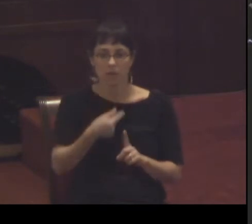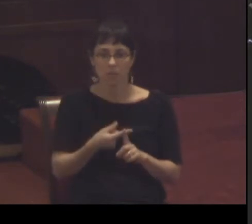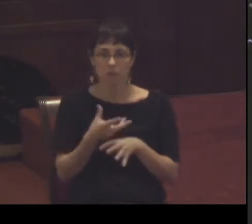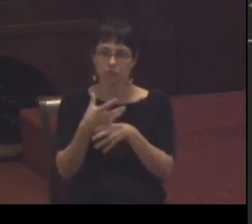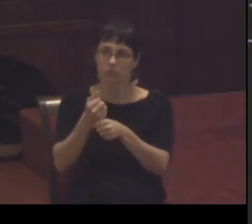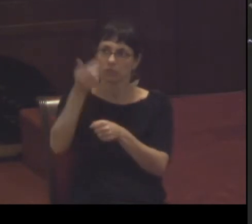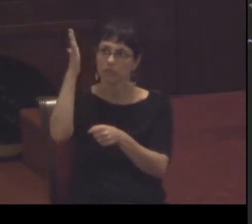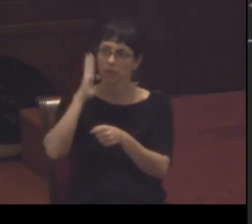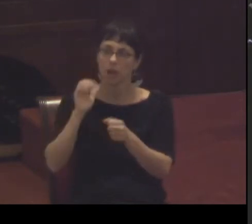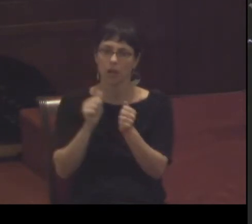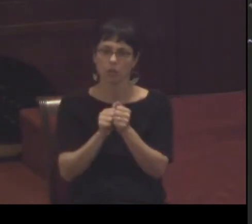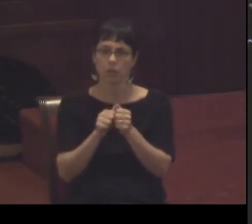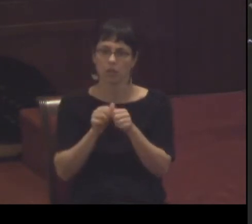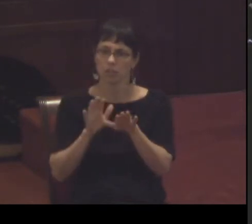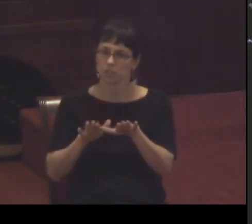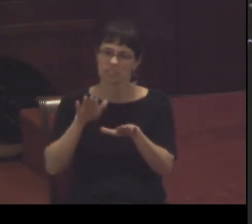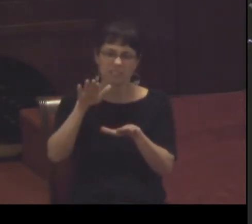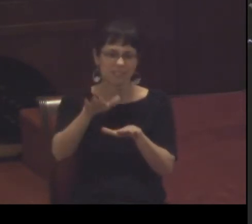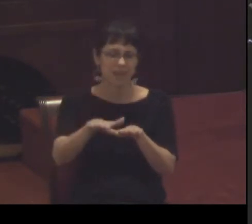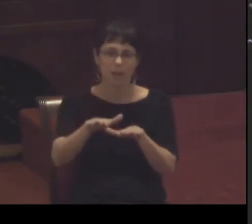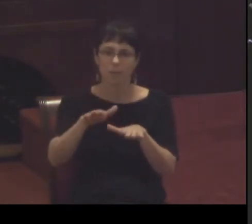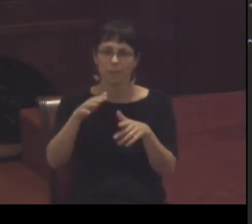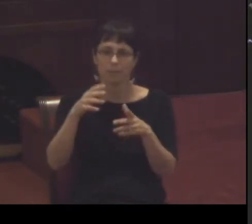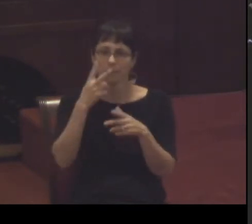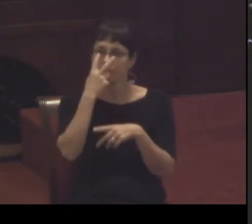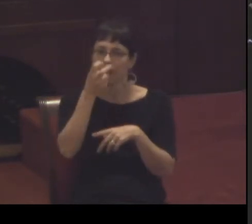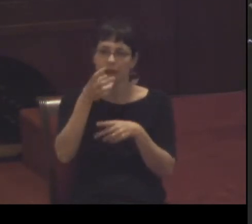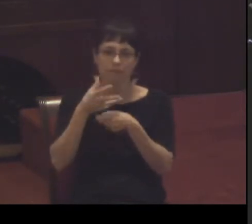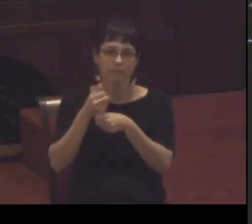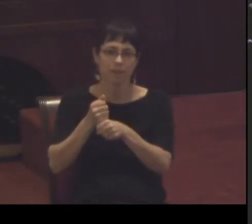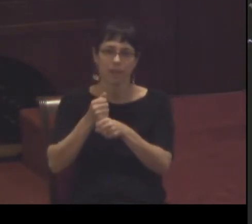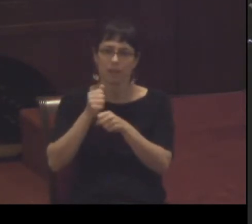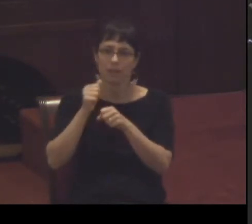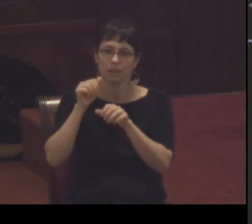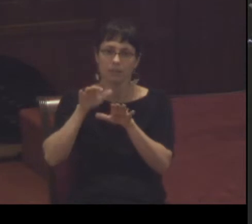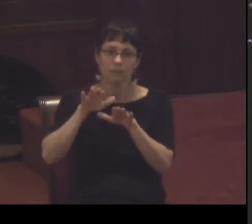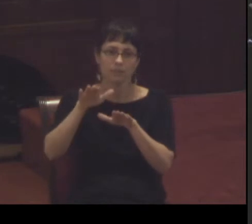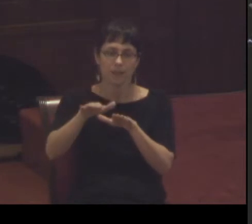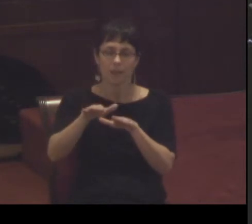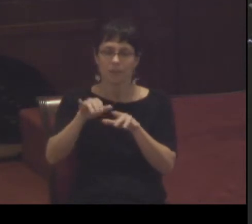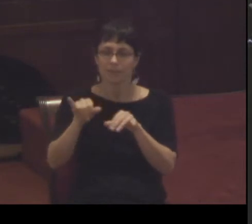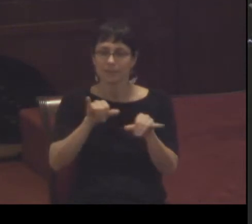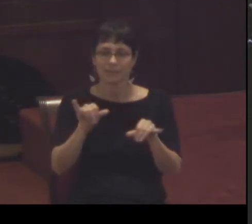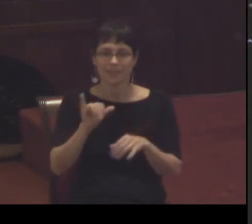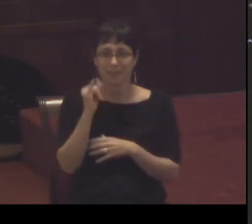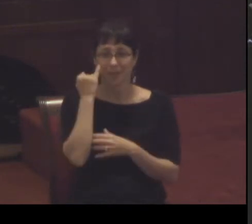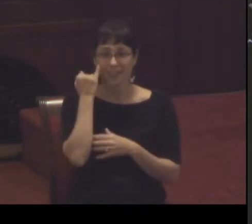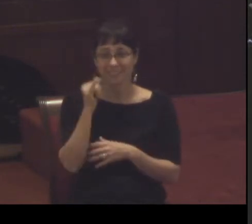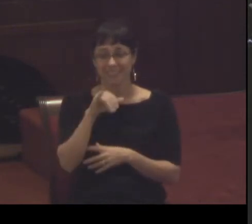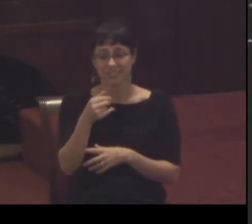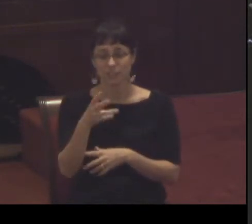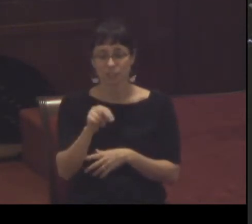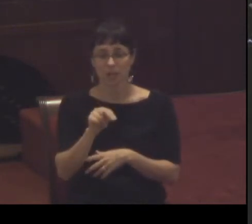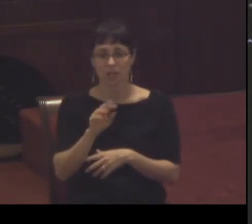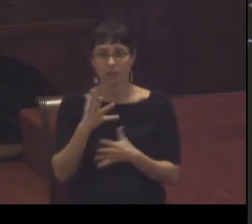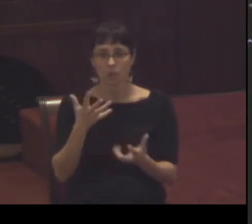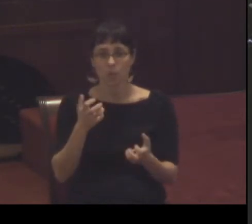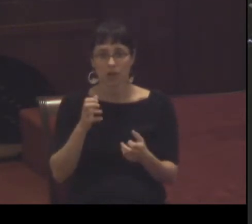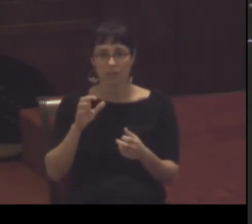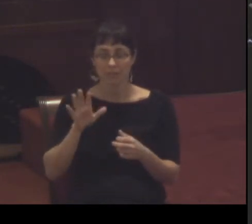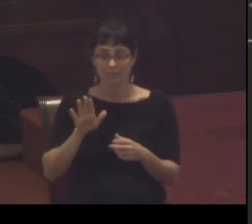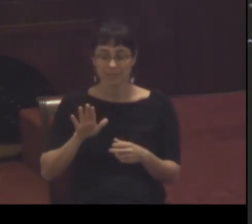here John wants to put the whole story in context in the grand context